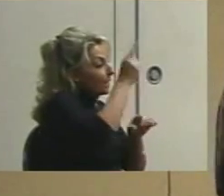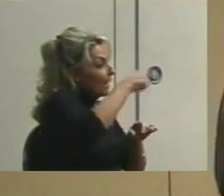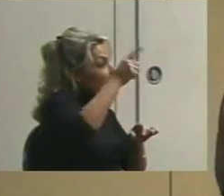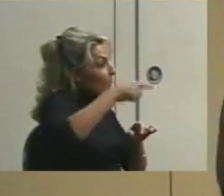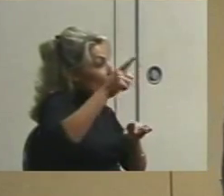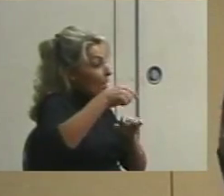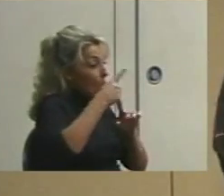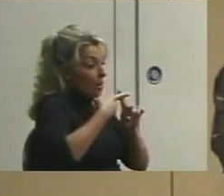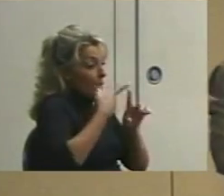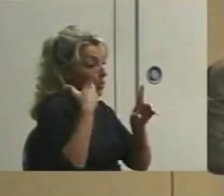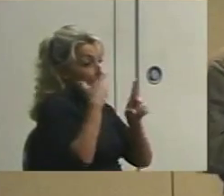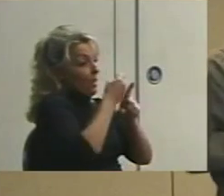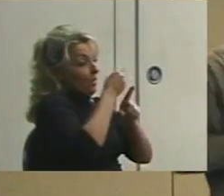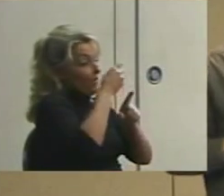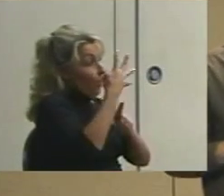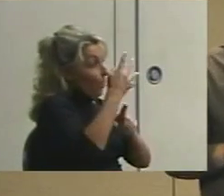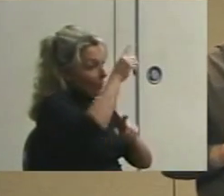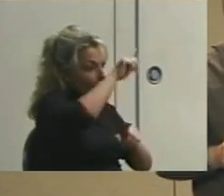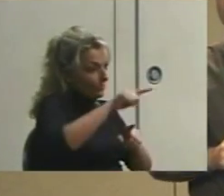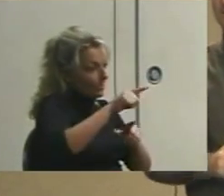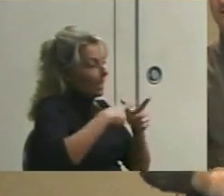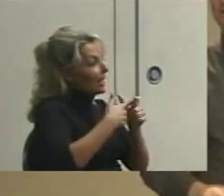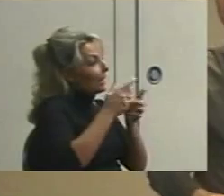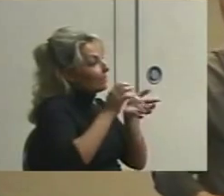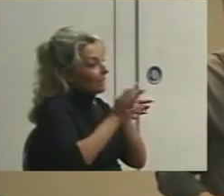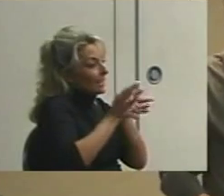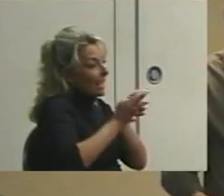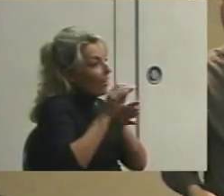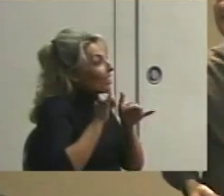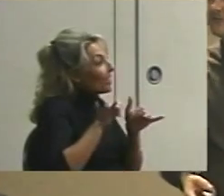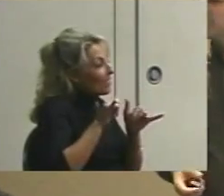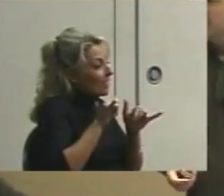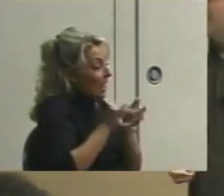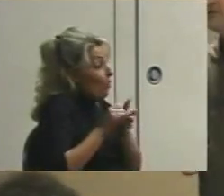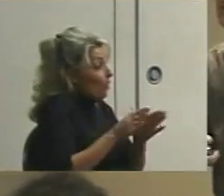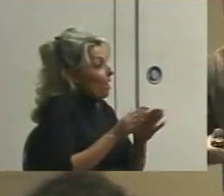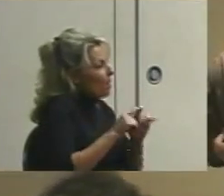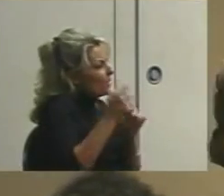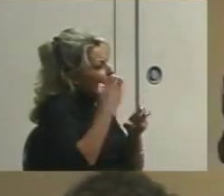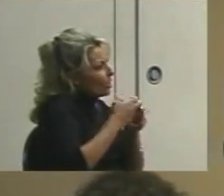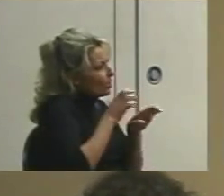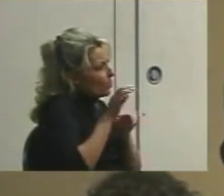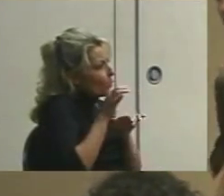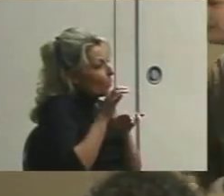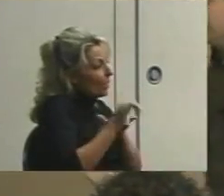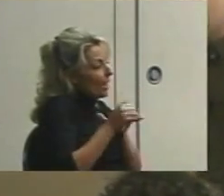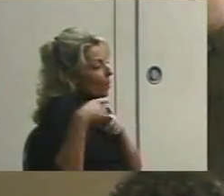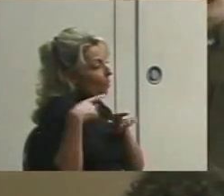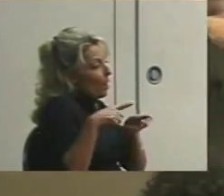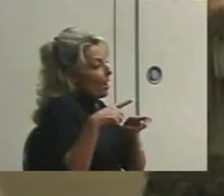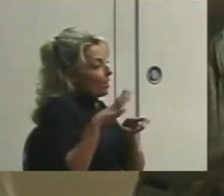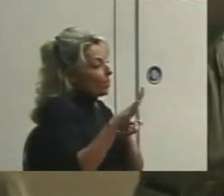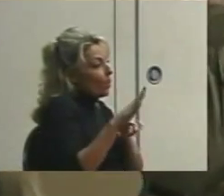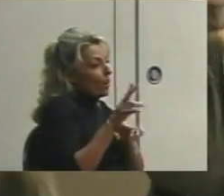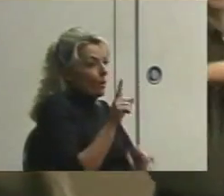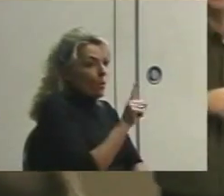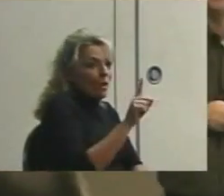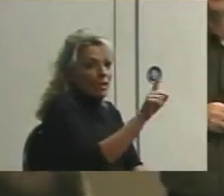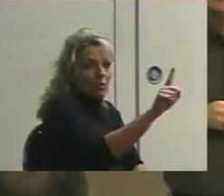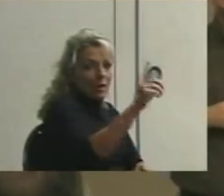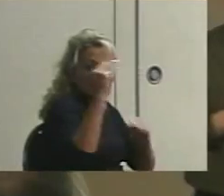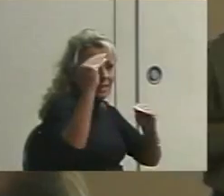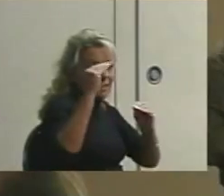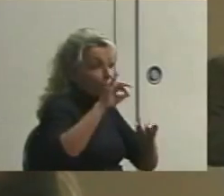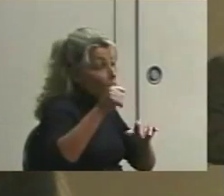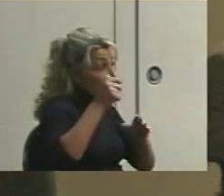got to four, you could cross and make five and you could tally. But it's really hard to do that while you're up and going around and teaching.